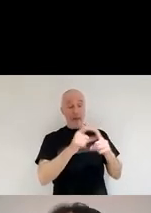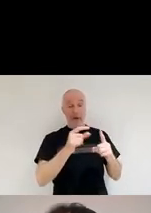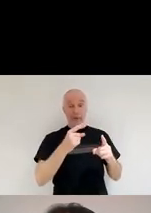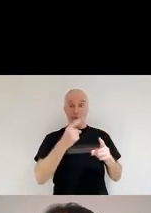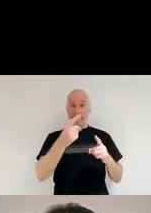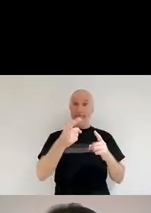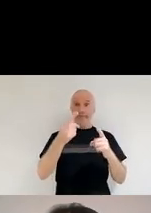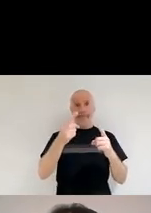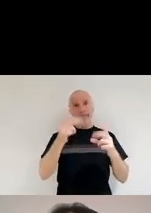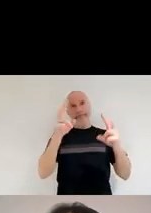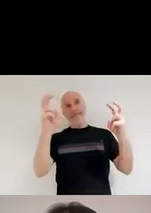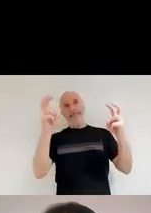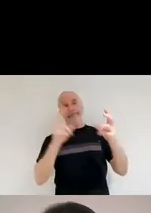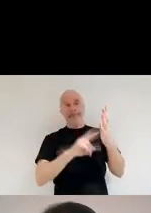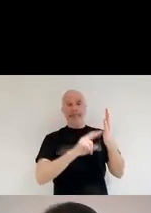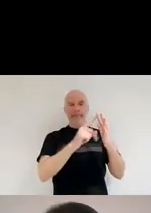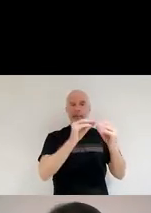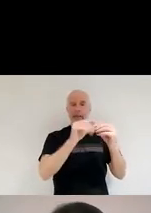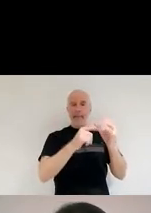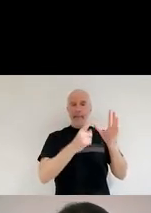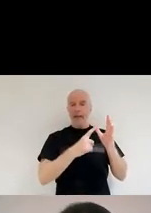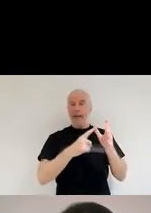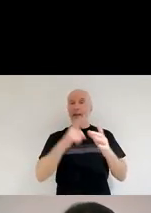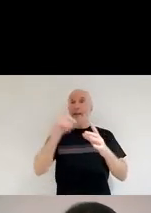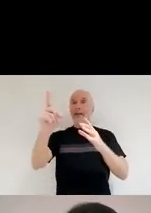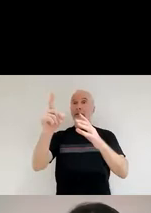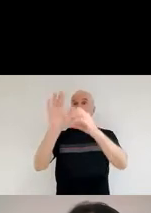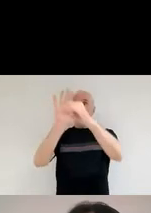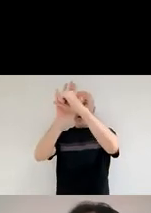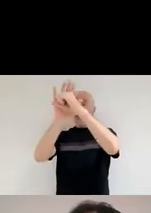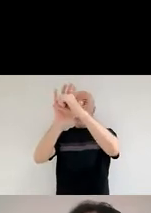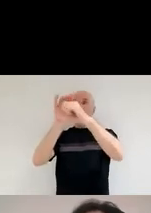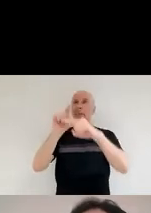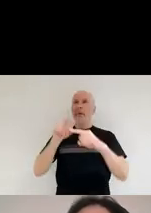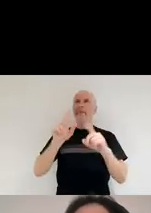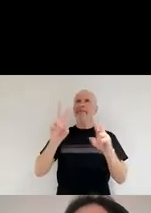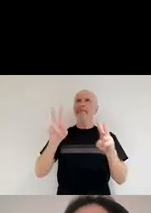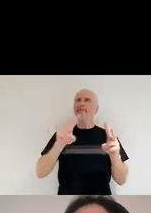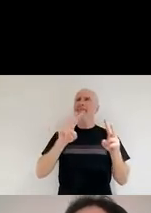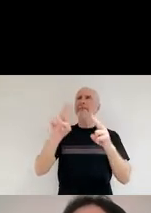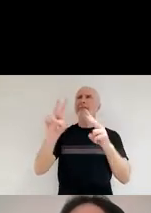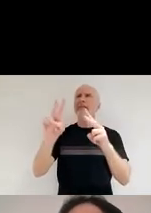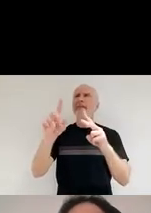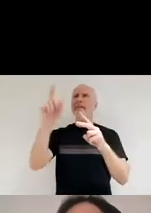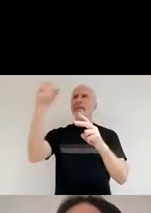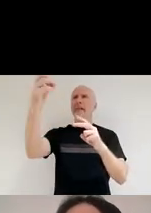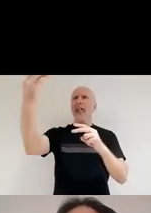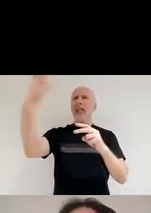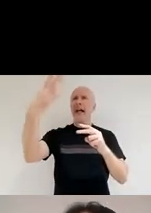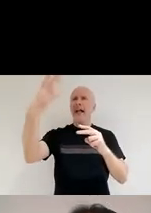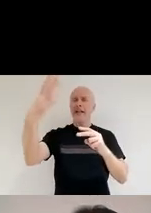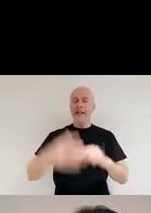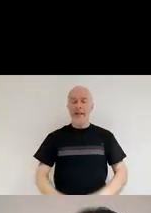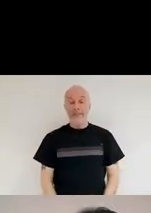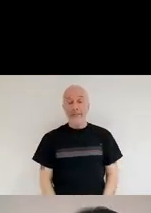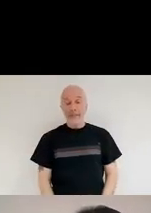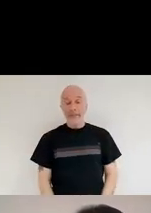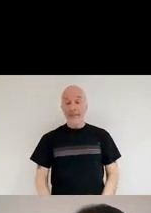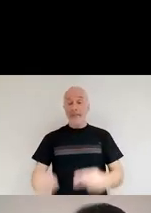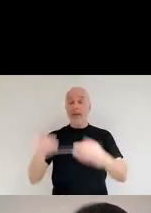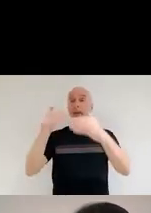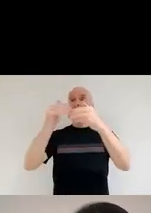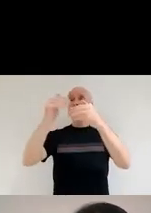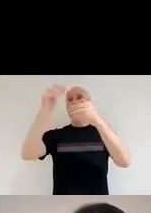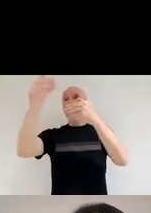but not all of the light, just the visible light from these stars. So I should emphasize that these stars, are behind the cloud, they are not inside